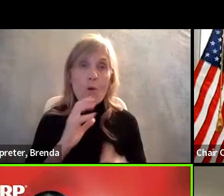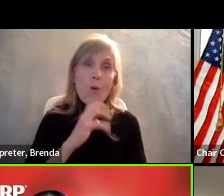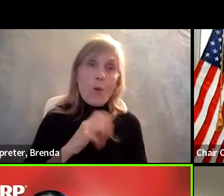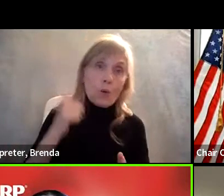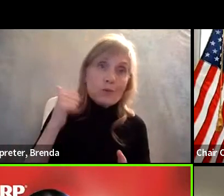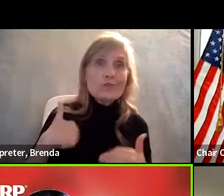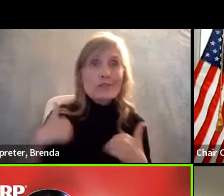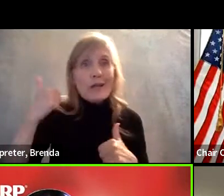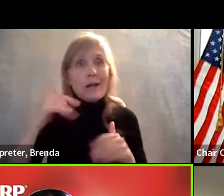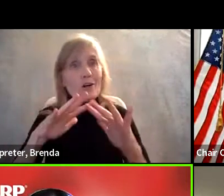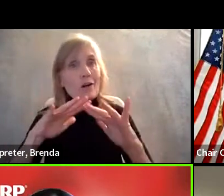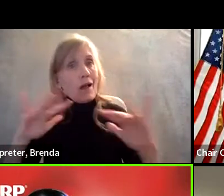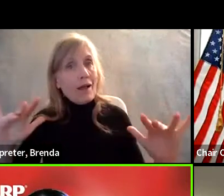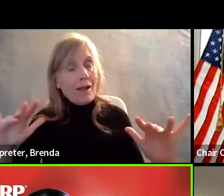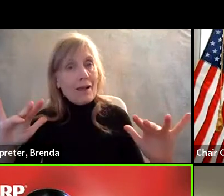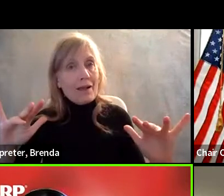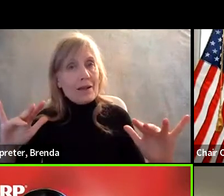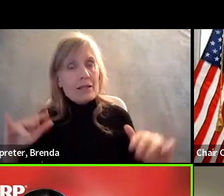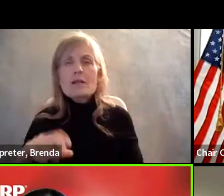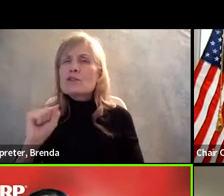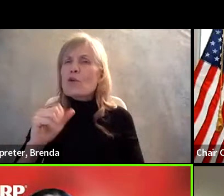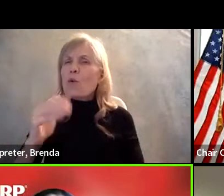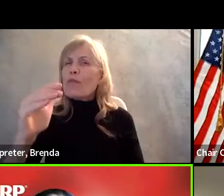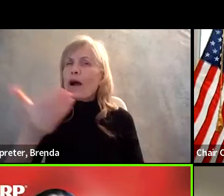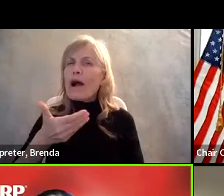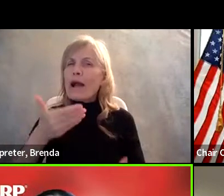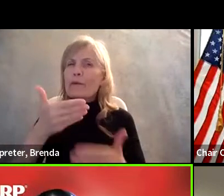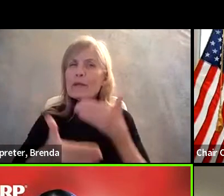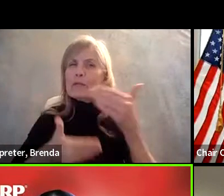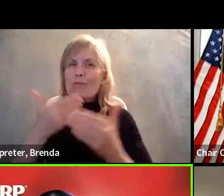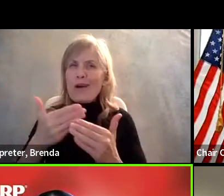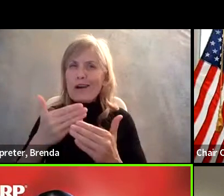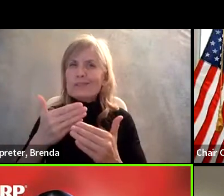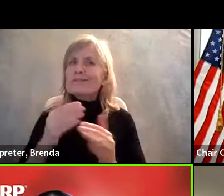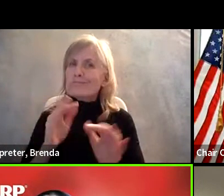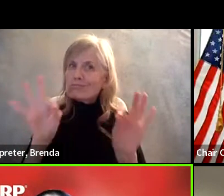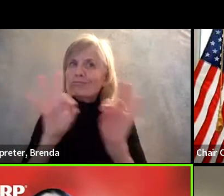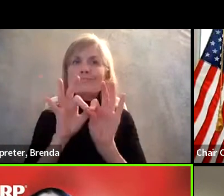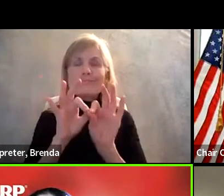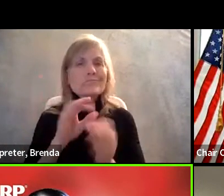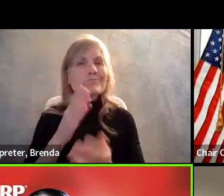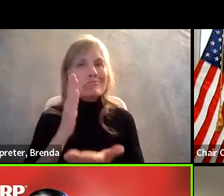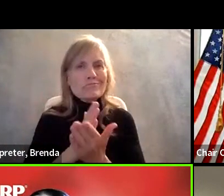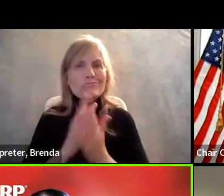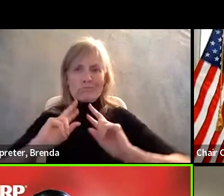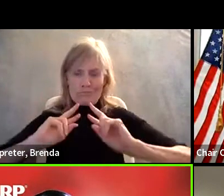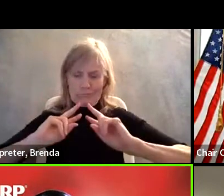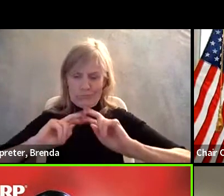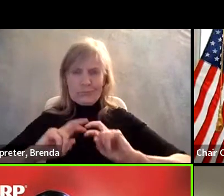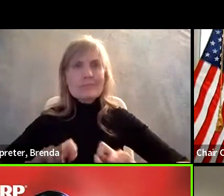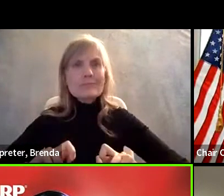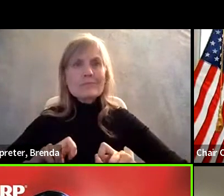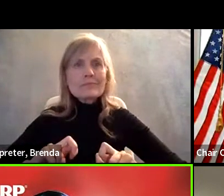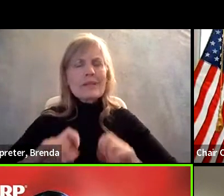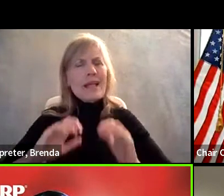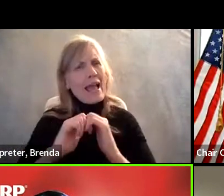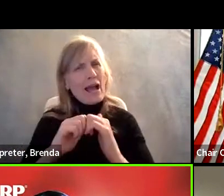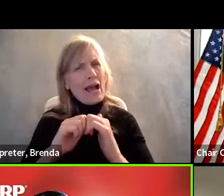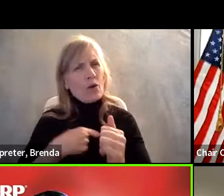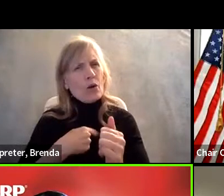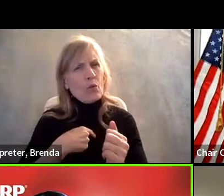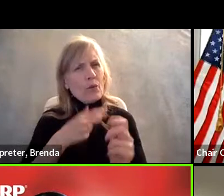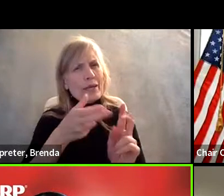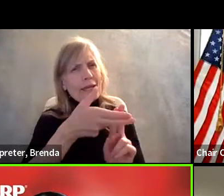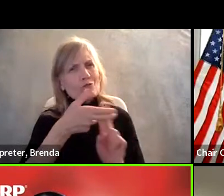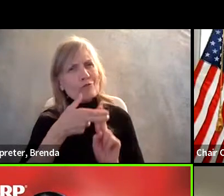So the hiring process in all of its stages, um, is something to take a look at in terms of improving your ability to attract, uh, and hire older